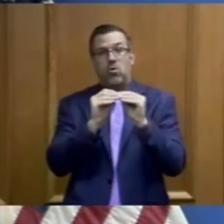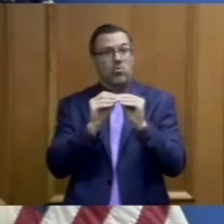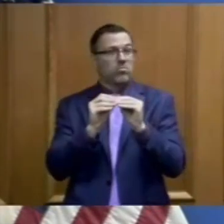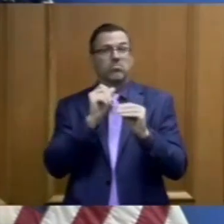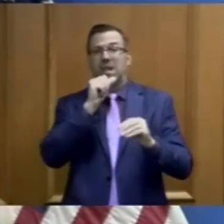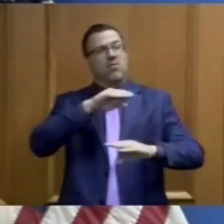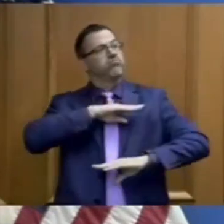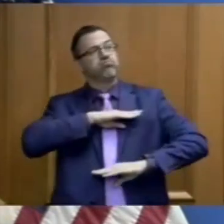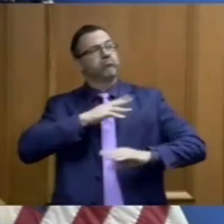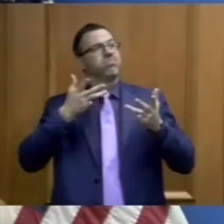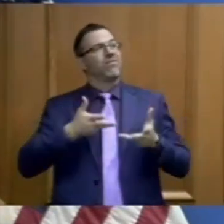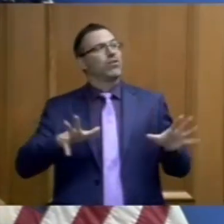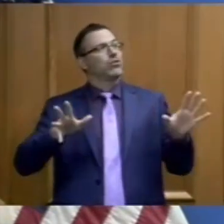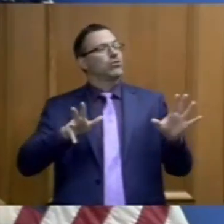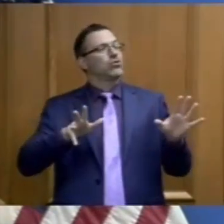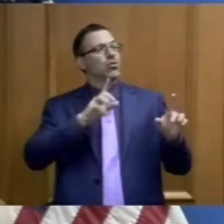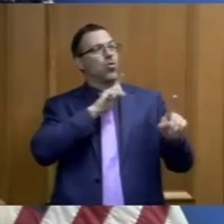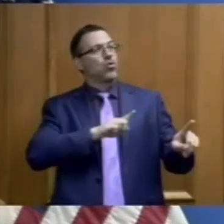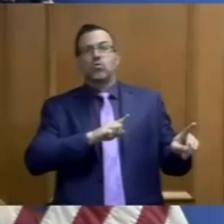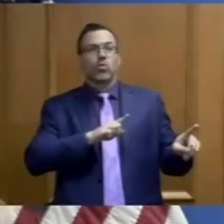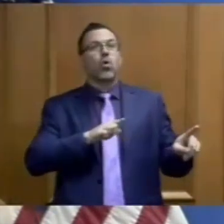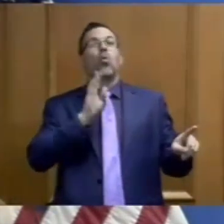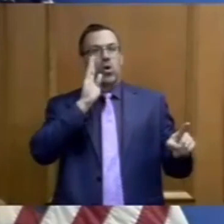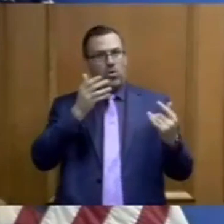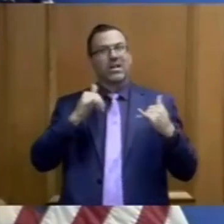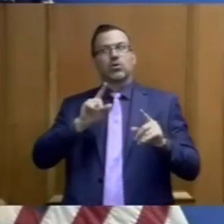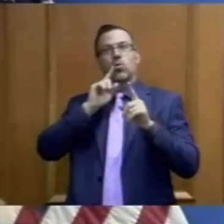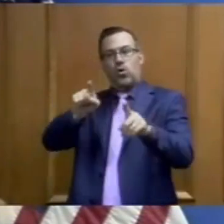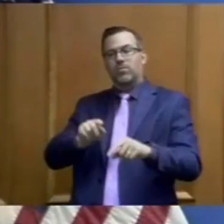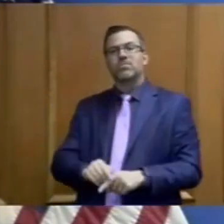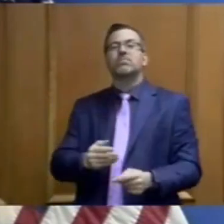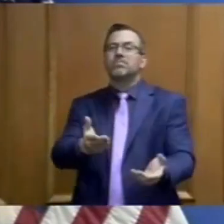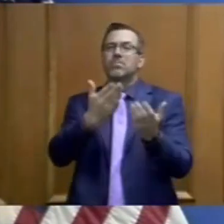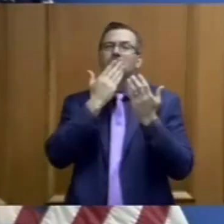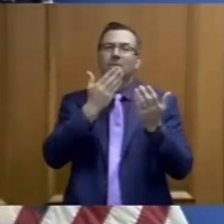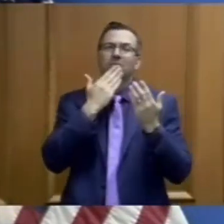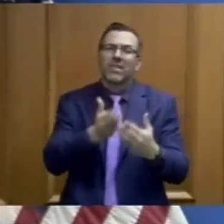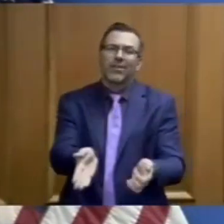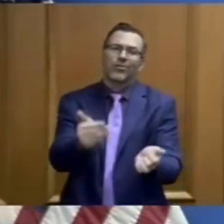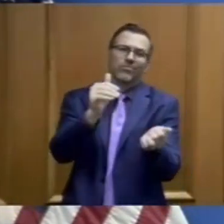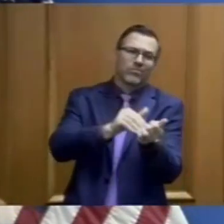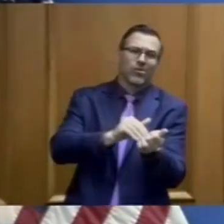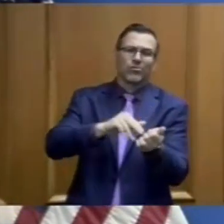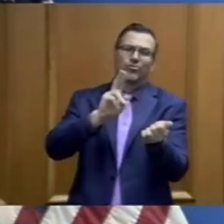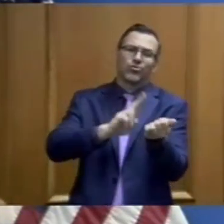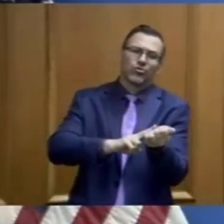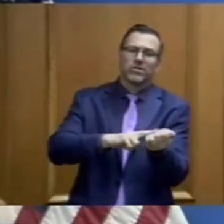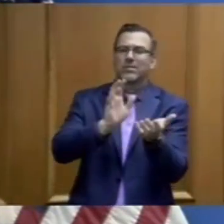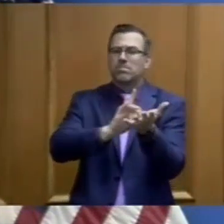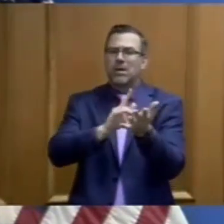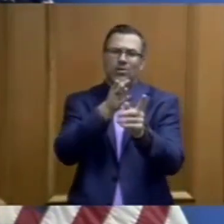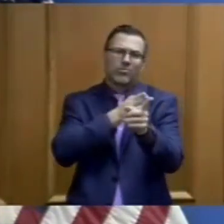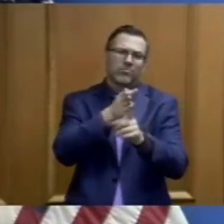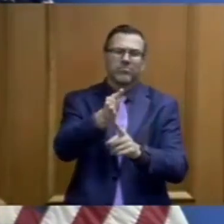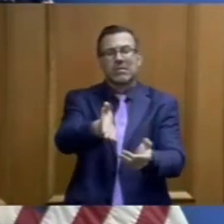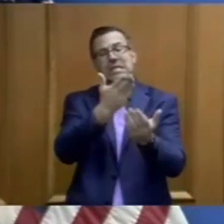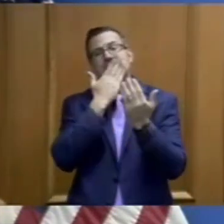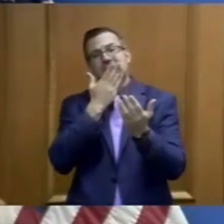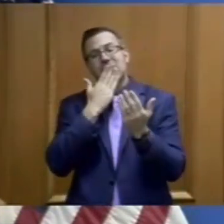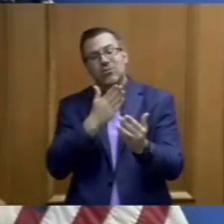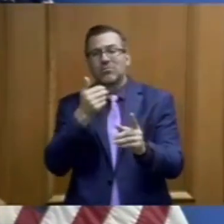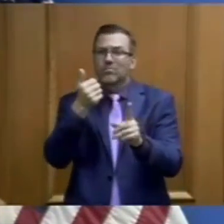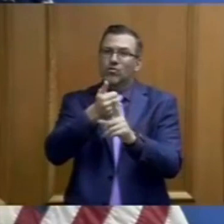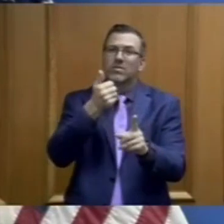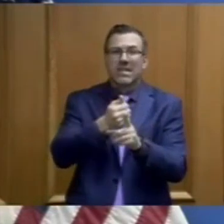workers particularly our healthcare workers and again I want to thank healthcare workers all across the state for what you're doing. Putting yourself